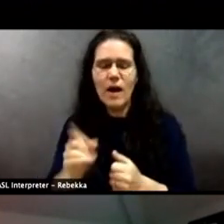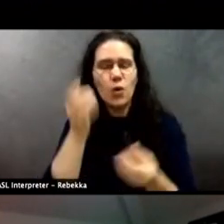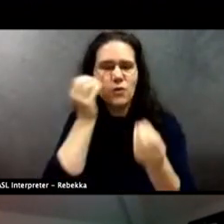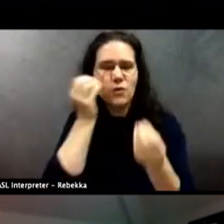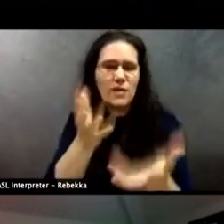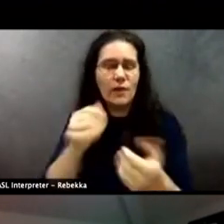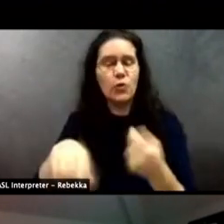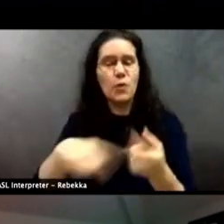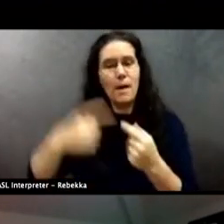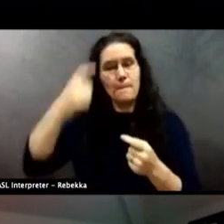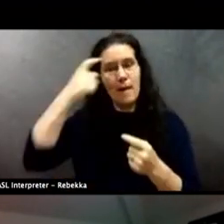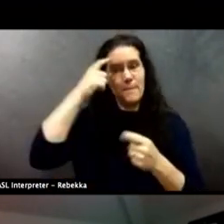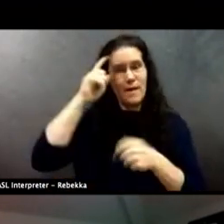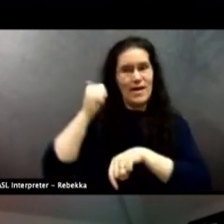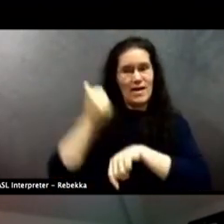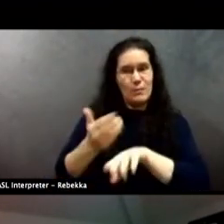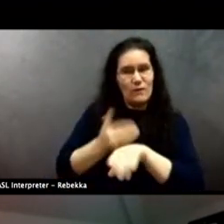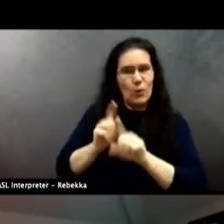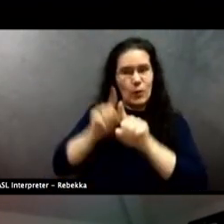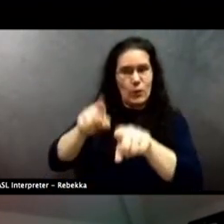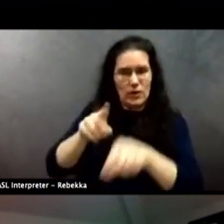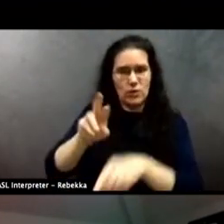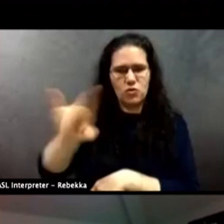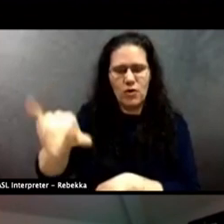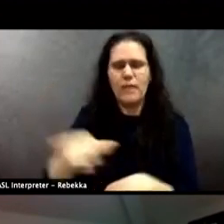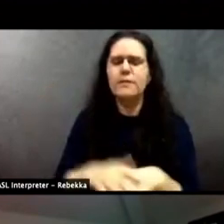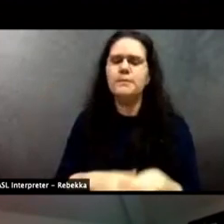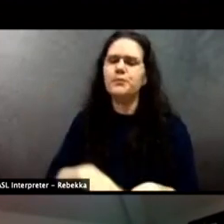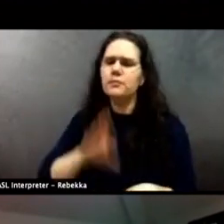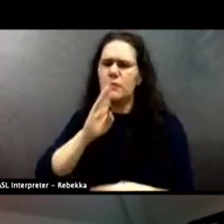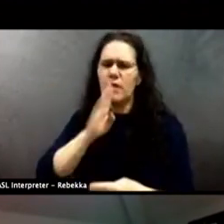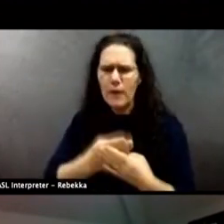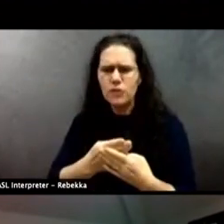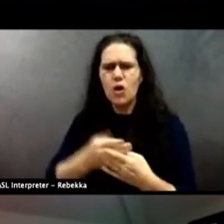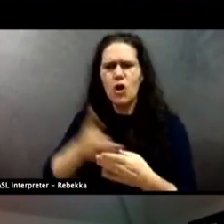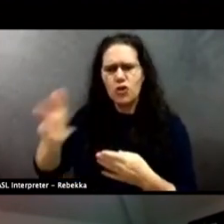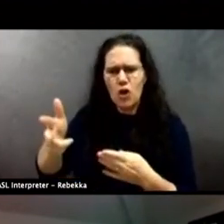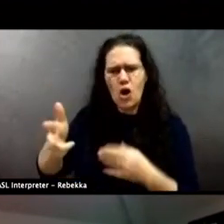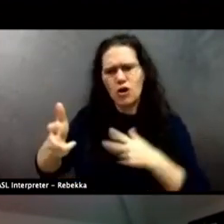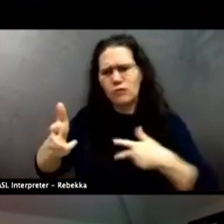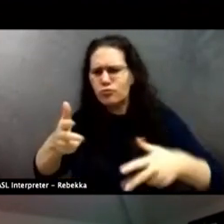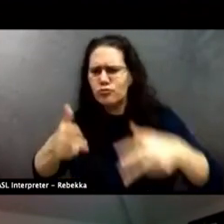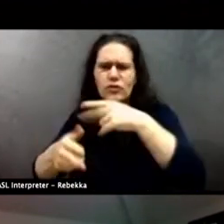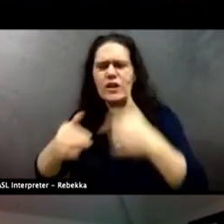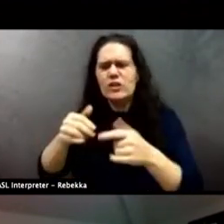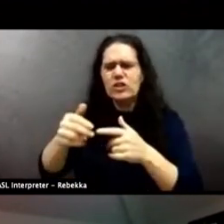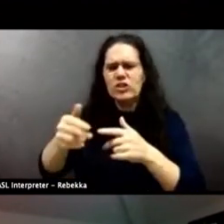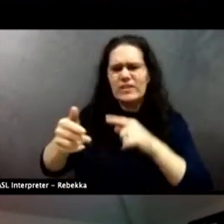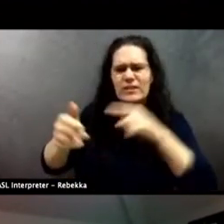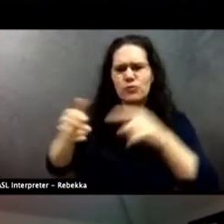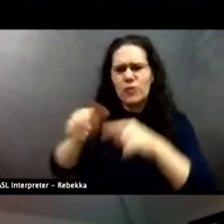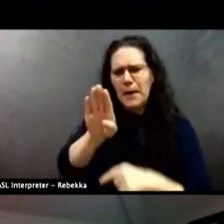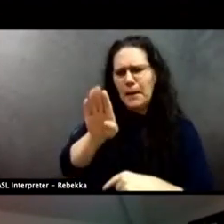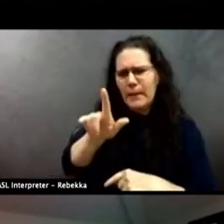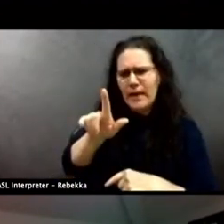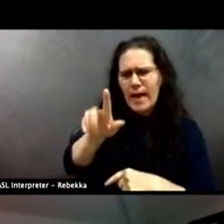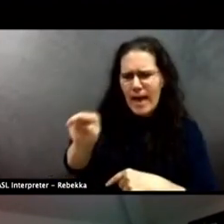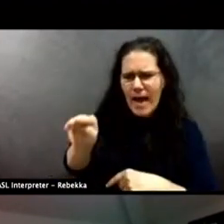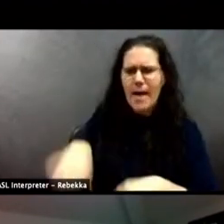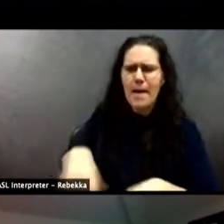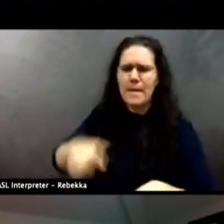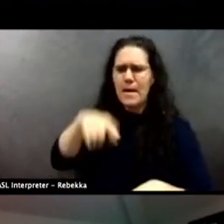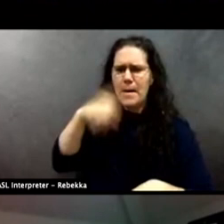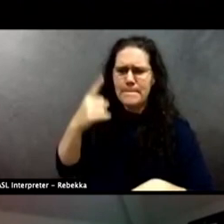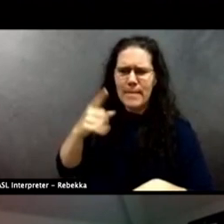My daughter decorated her car and she spray painted BLM and Black Lives Matter all over the car. It made me really